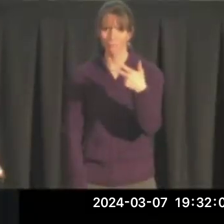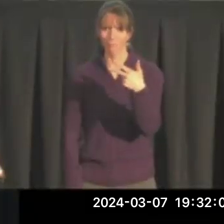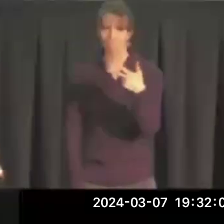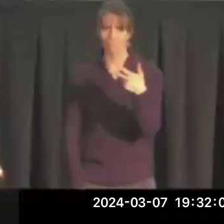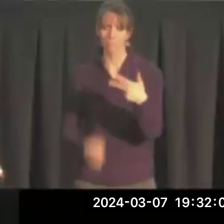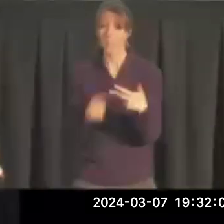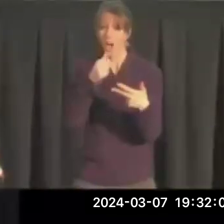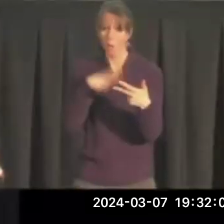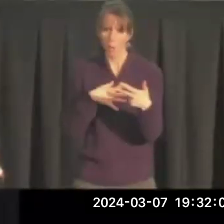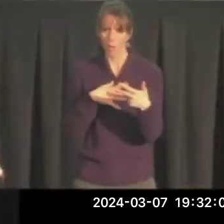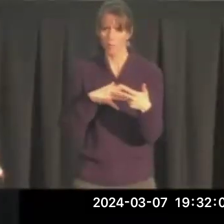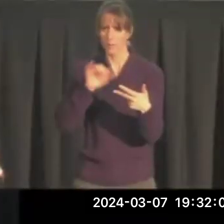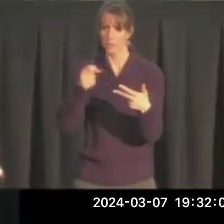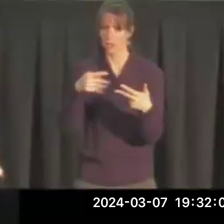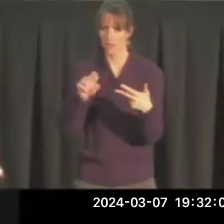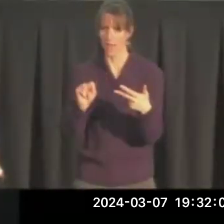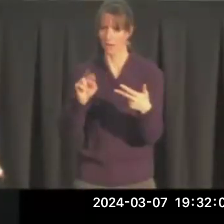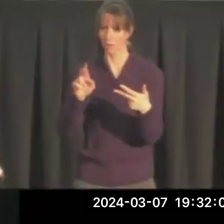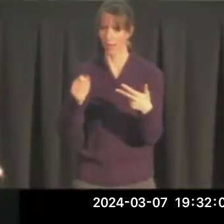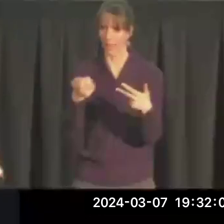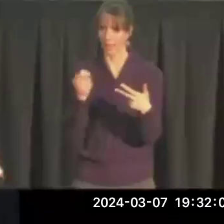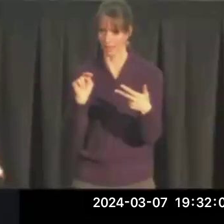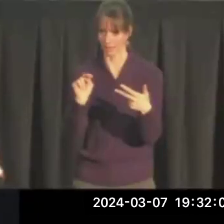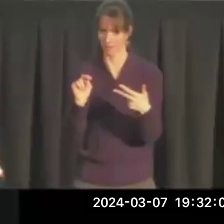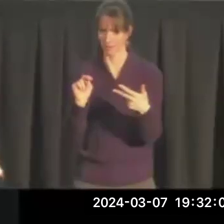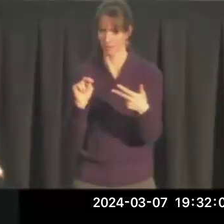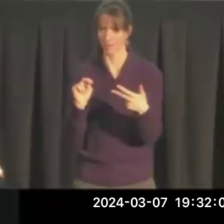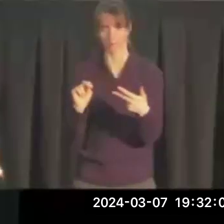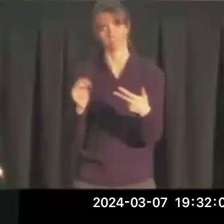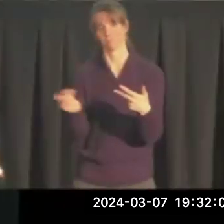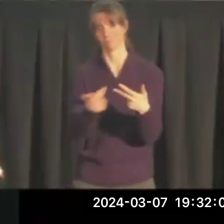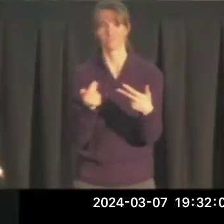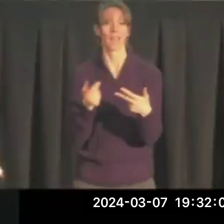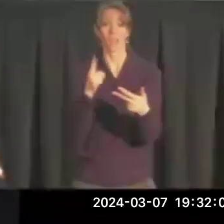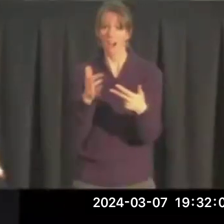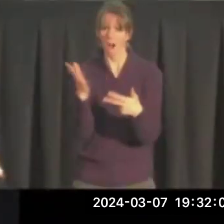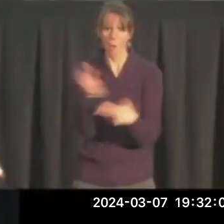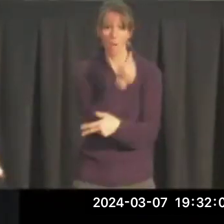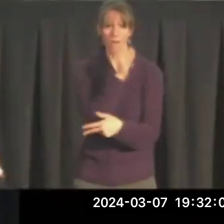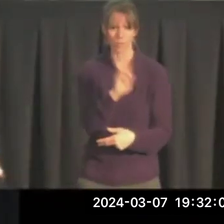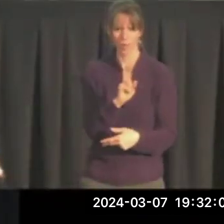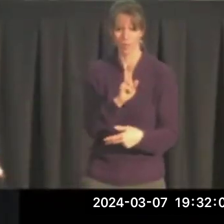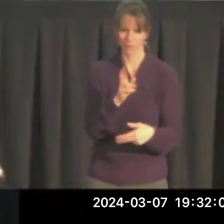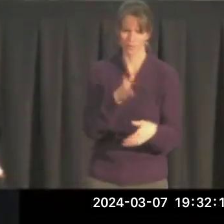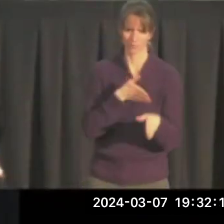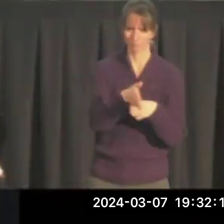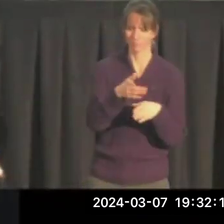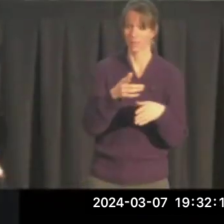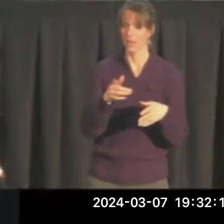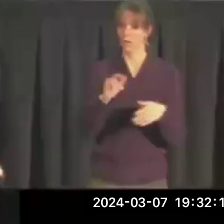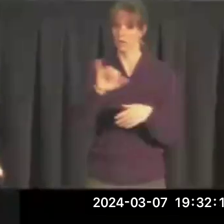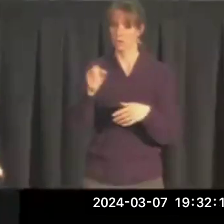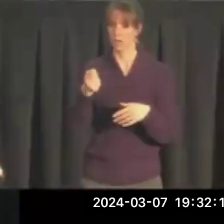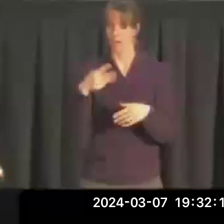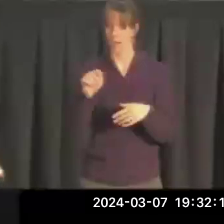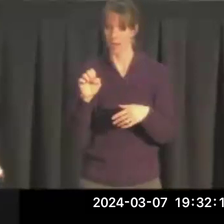woman named Jeanette Rankin won the Republican primary and also Jeanette Rankin